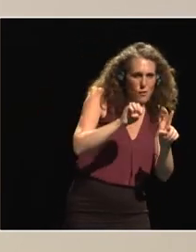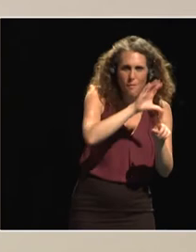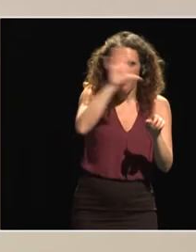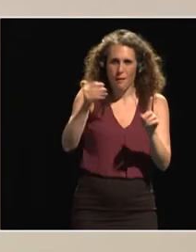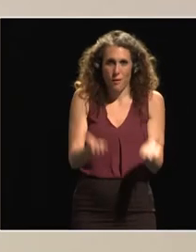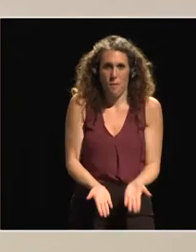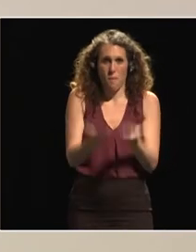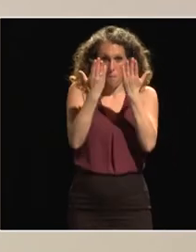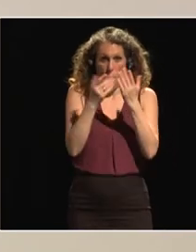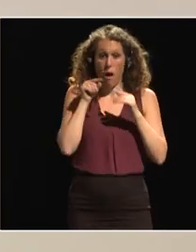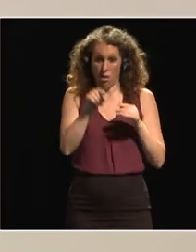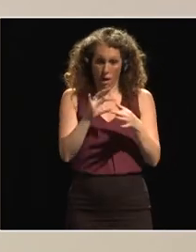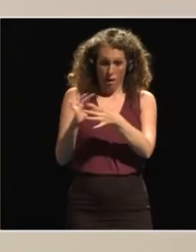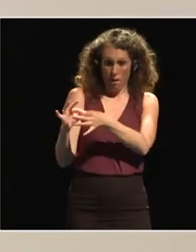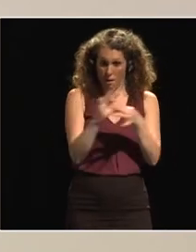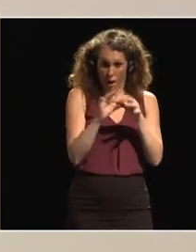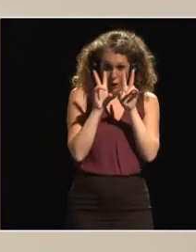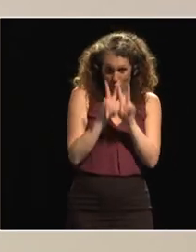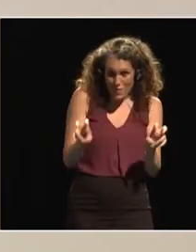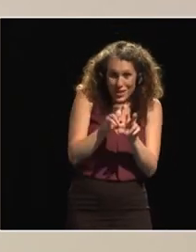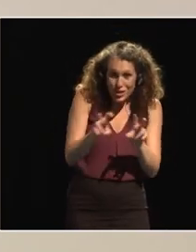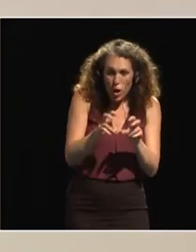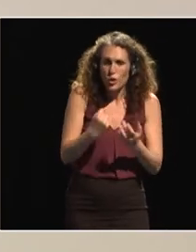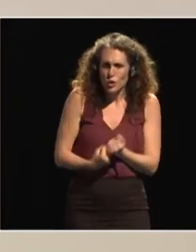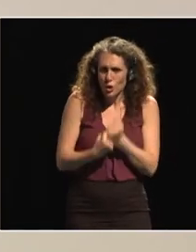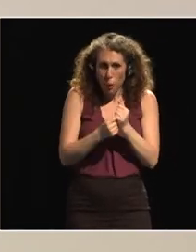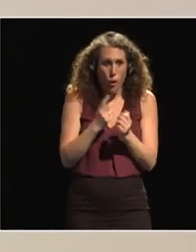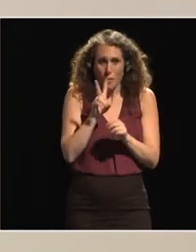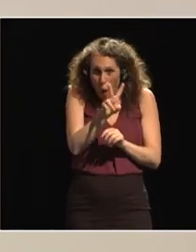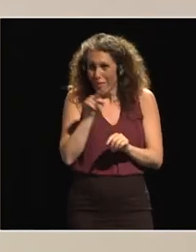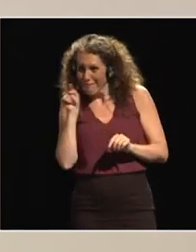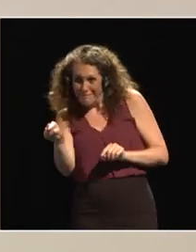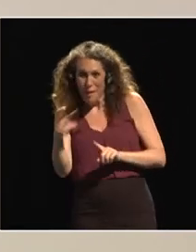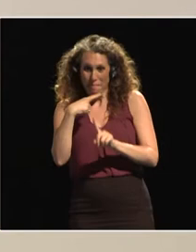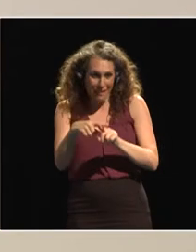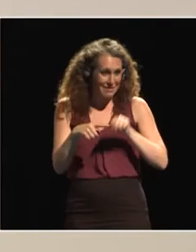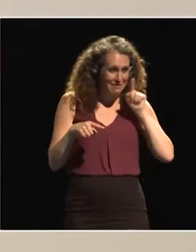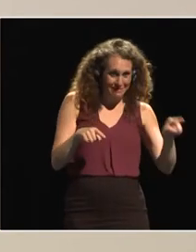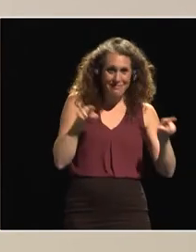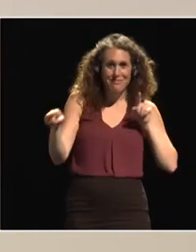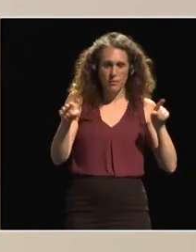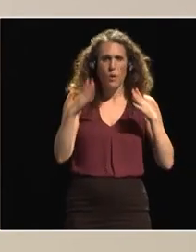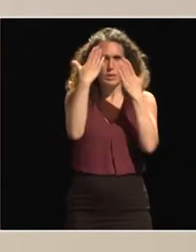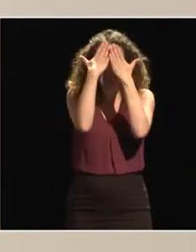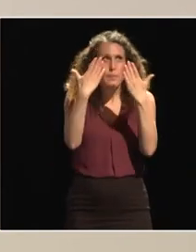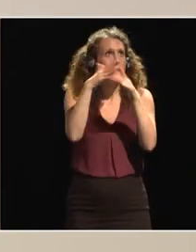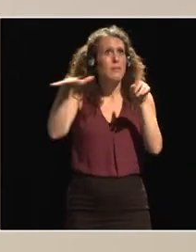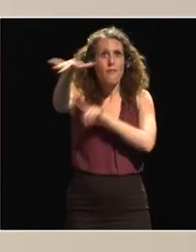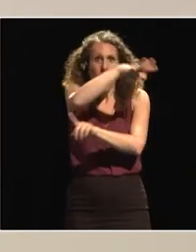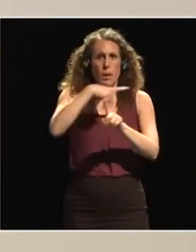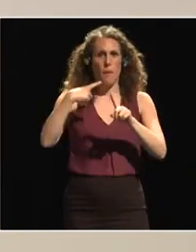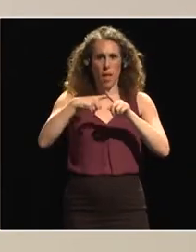technological know-how for both Africa and Europe to be able to do more and respectful of environment and sustainability